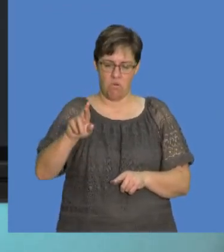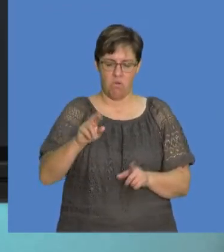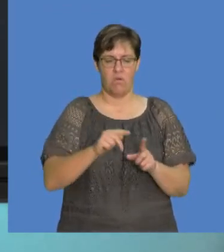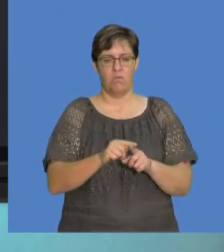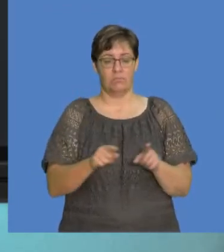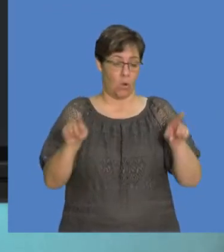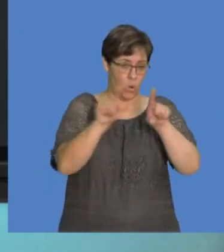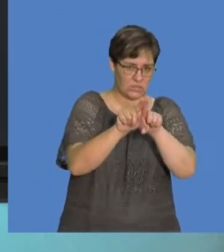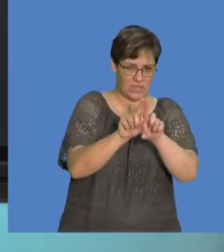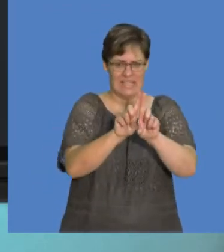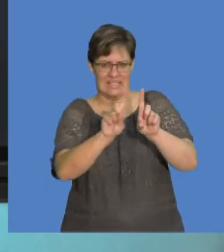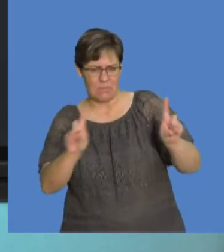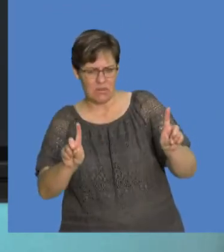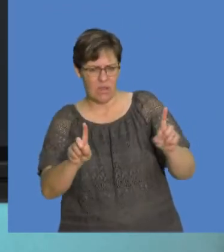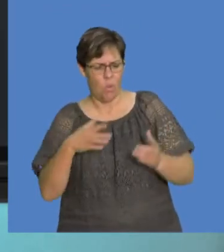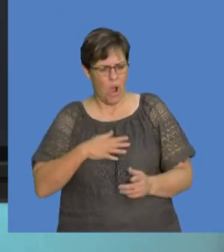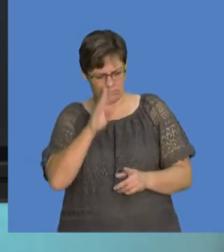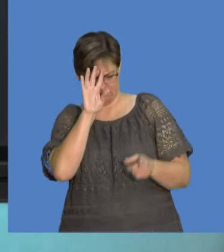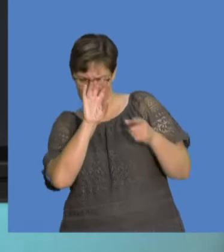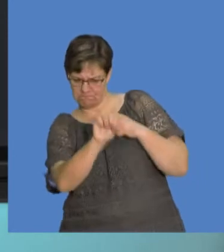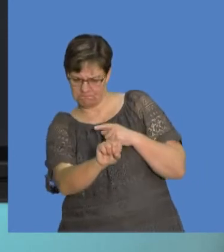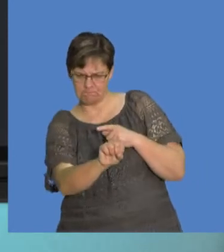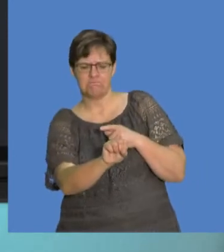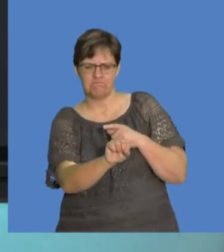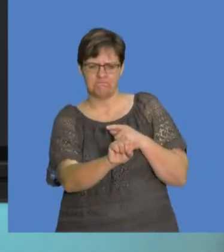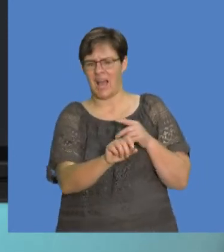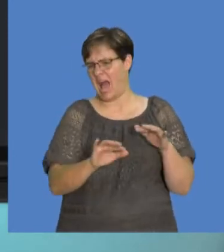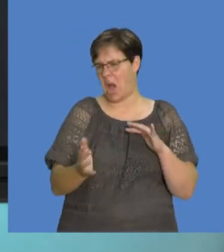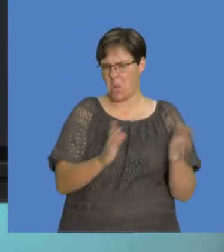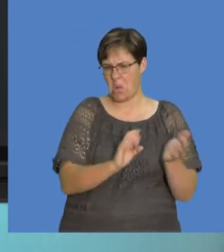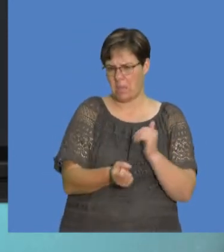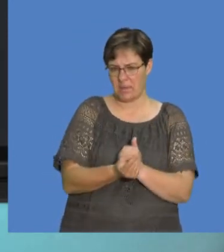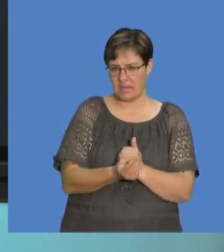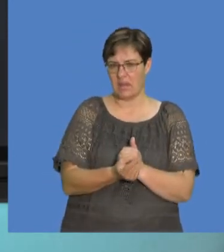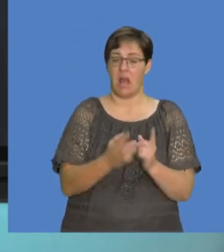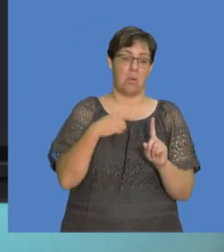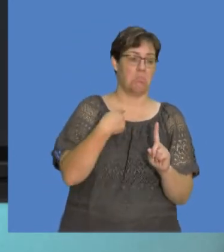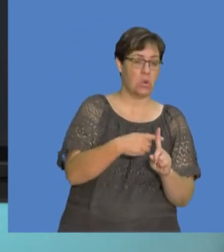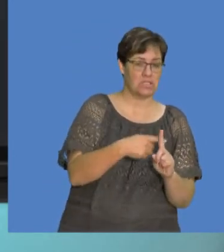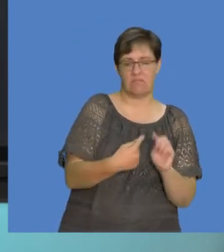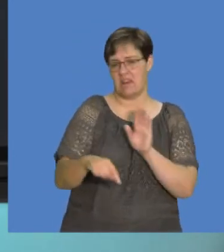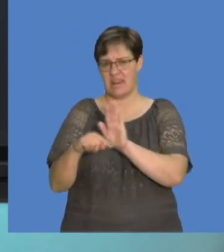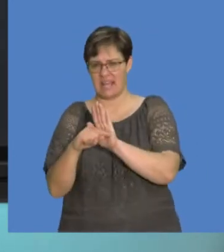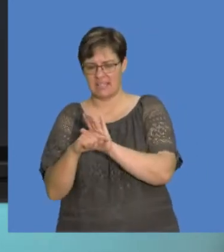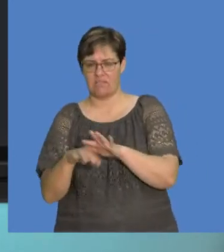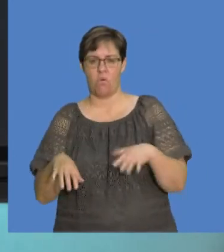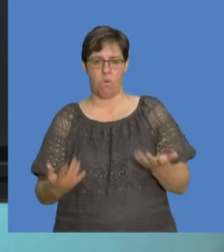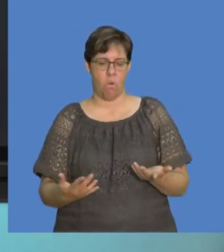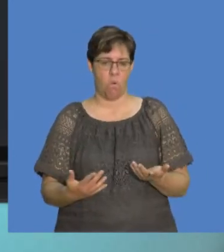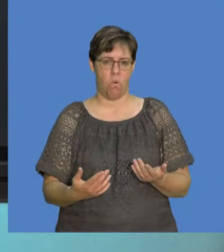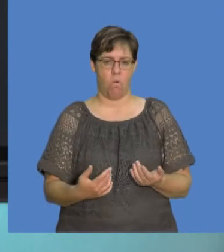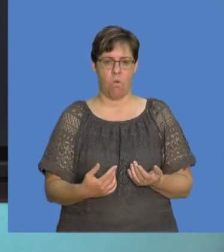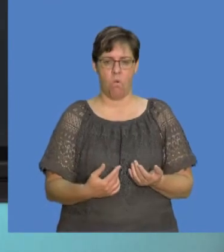separate them, and we want to predict, it could be in the form, you know, of a positive and a negative, a positive